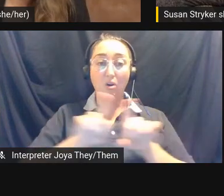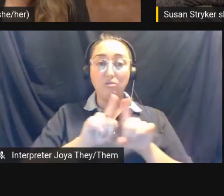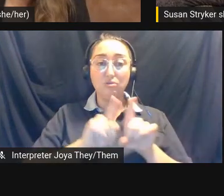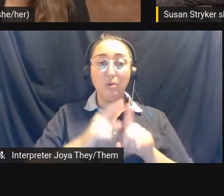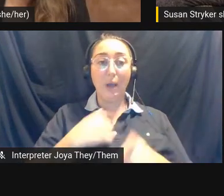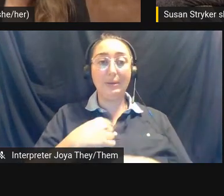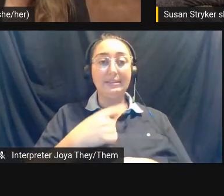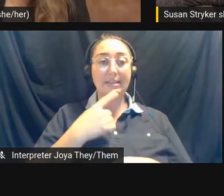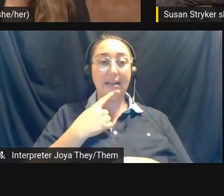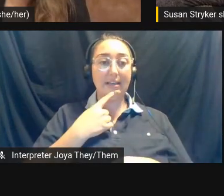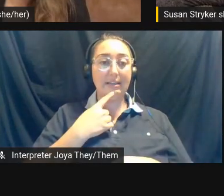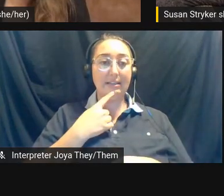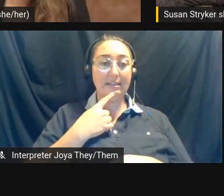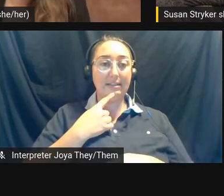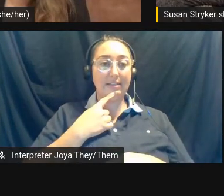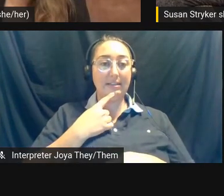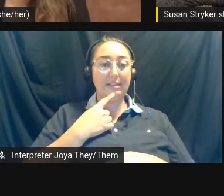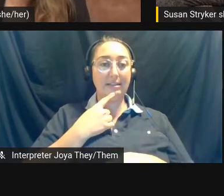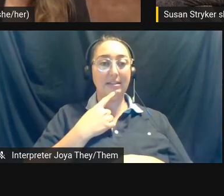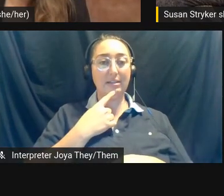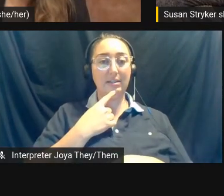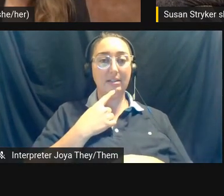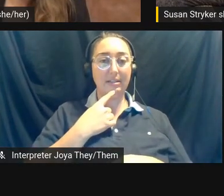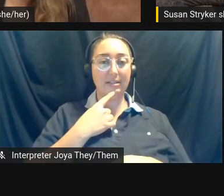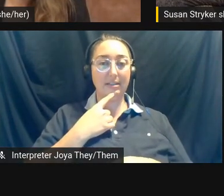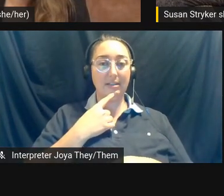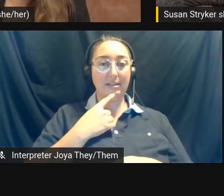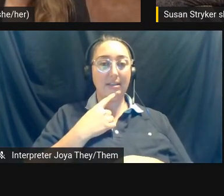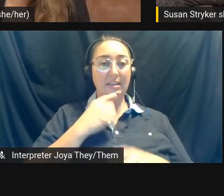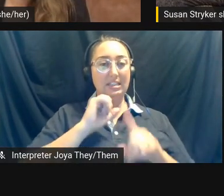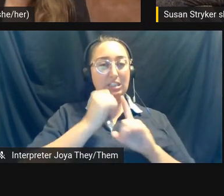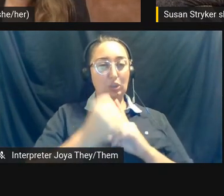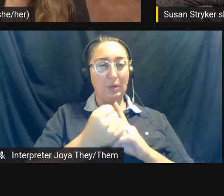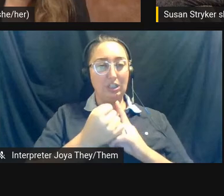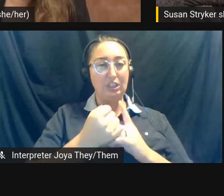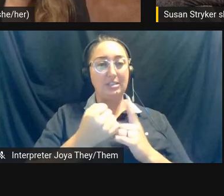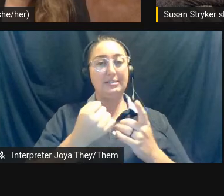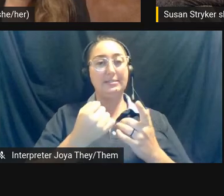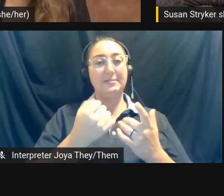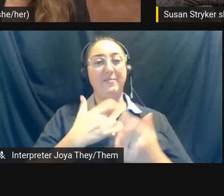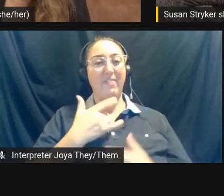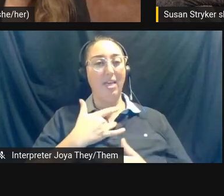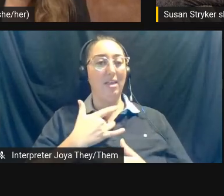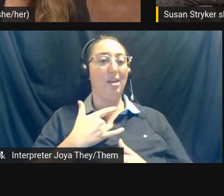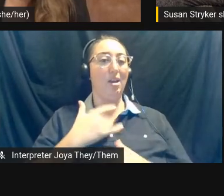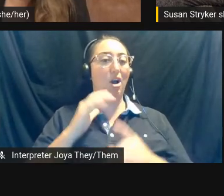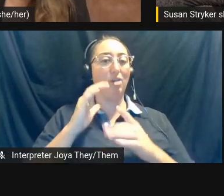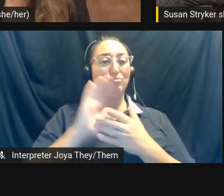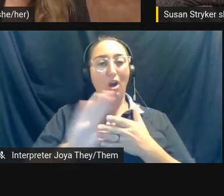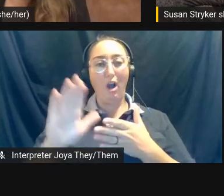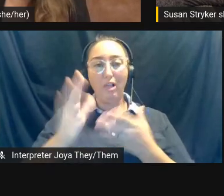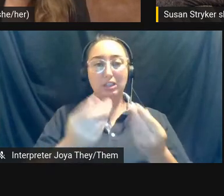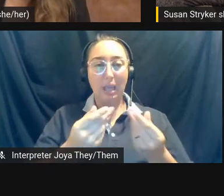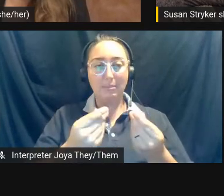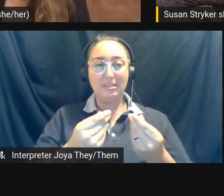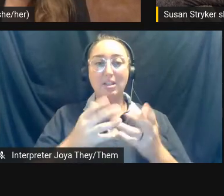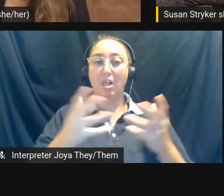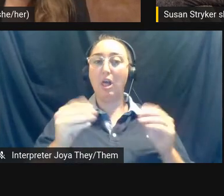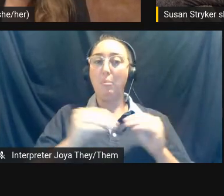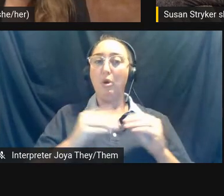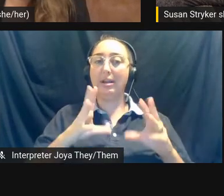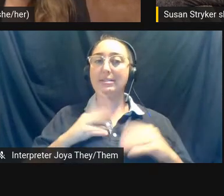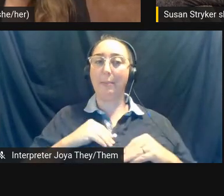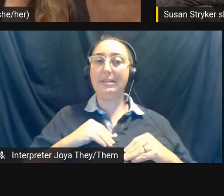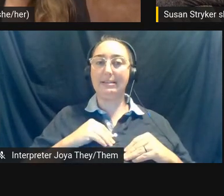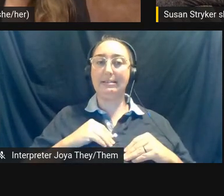the climates on college campuses is probably a lot more accepting